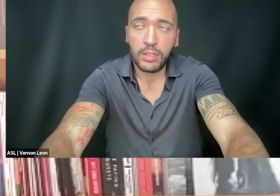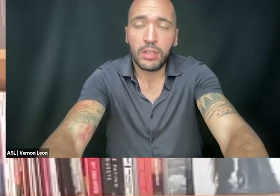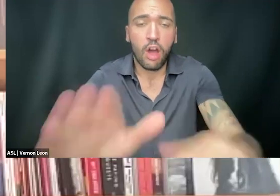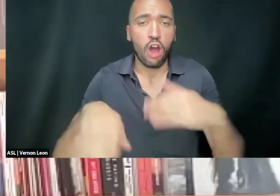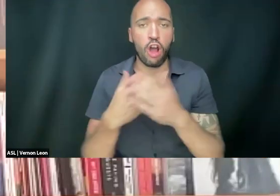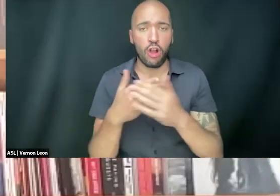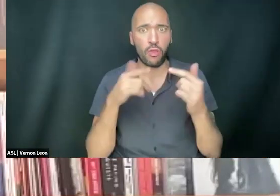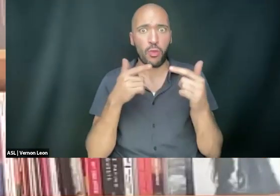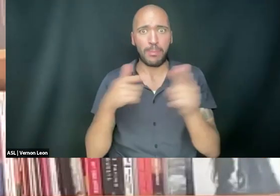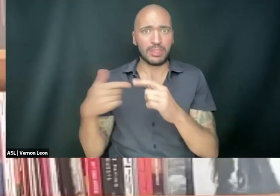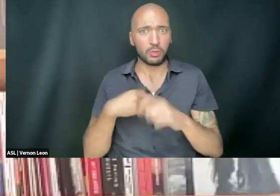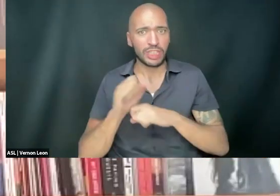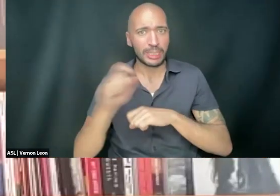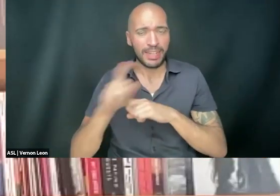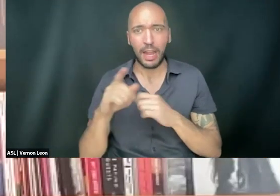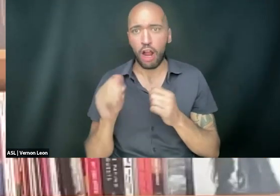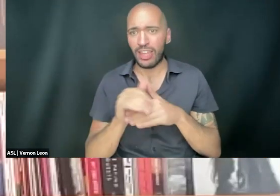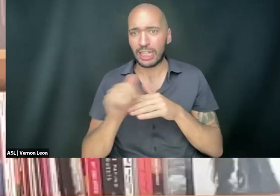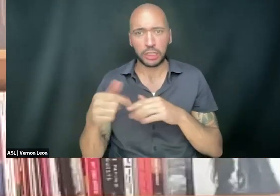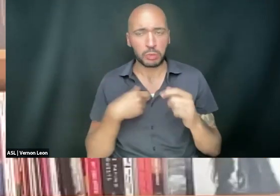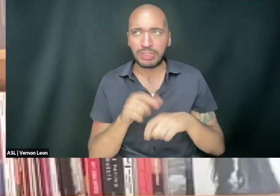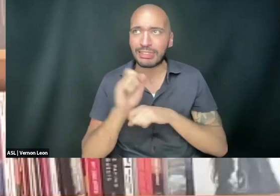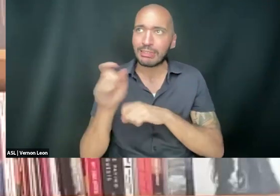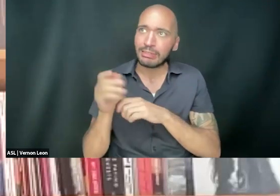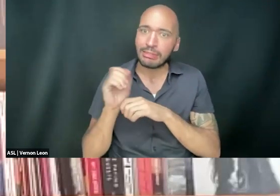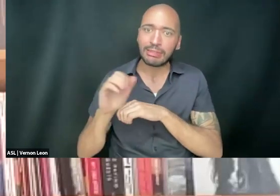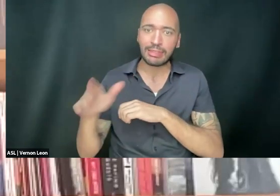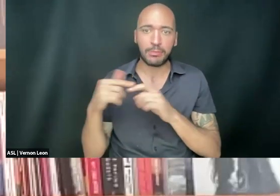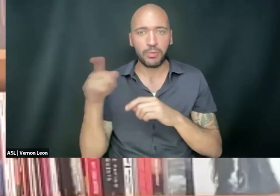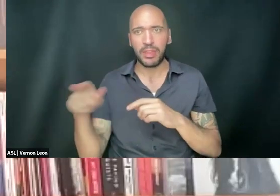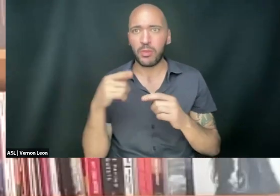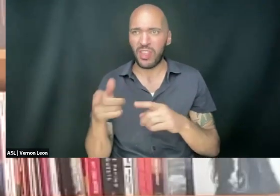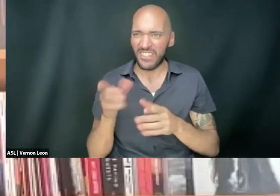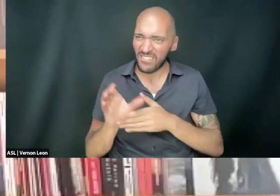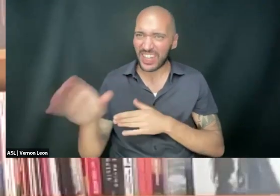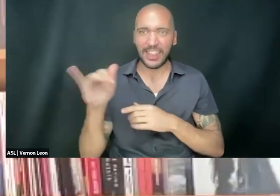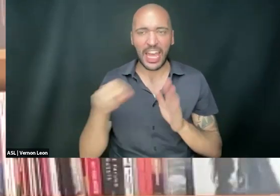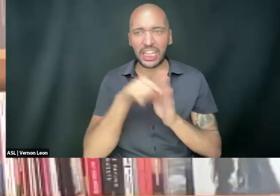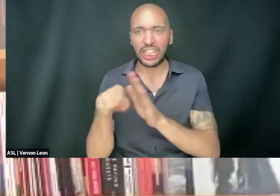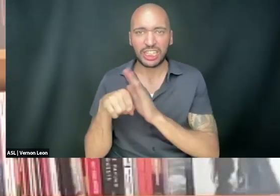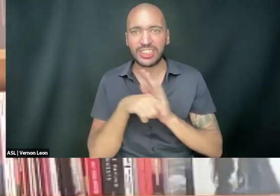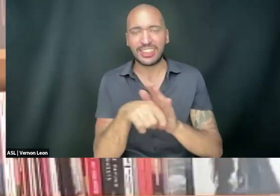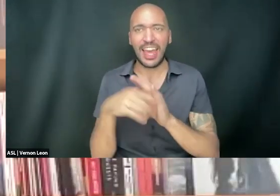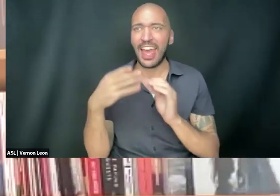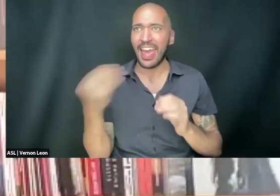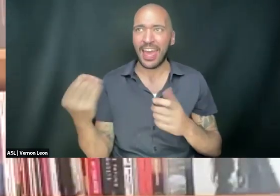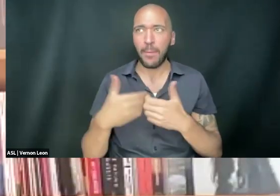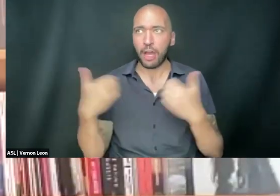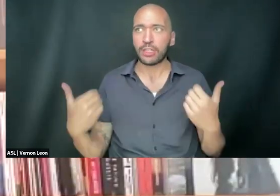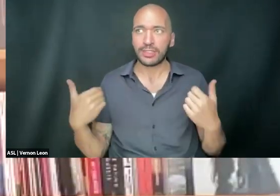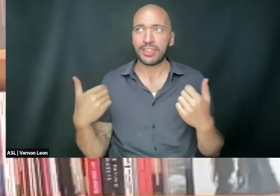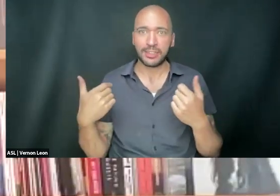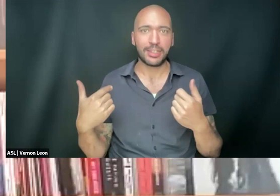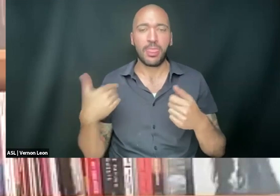shipping, and the way that they're funding this genocide and apartheid, right? Absolutely Free Hawaii, too. We're just reading He He